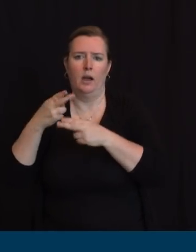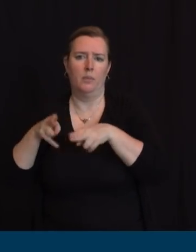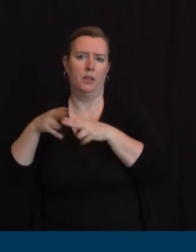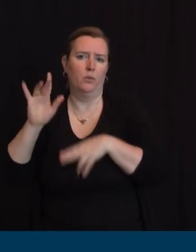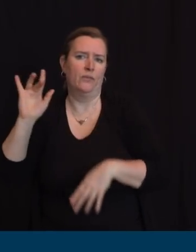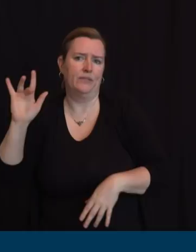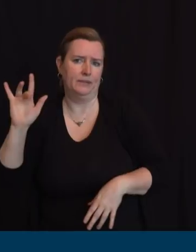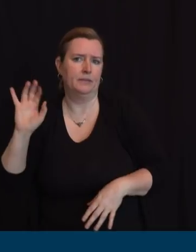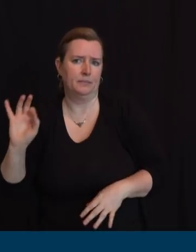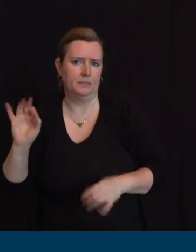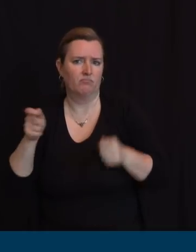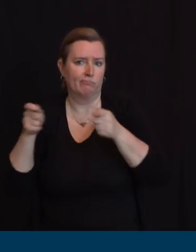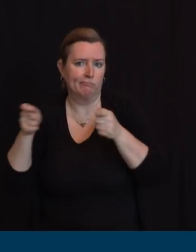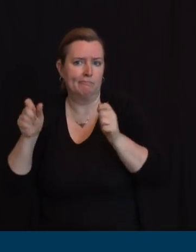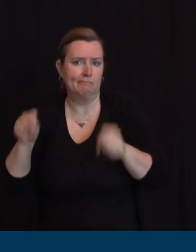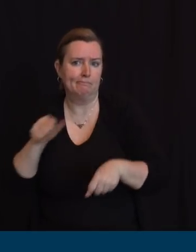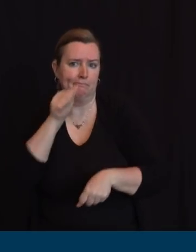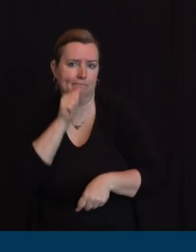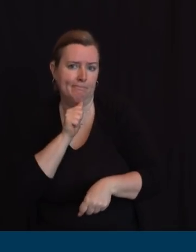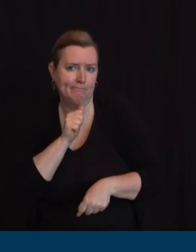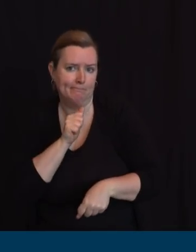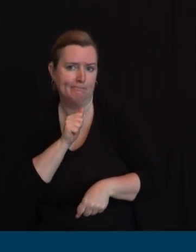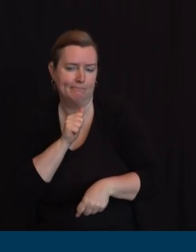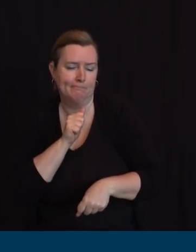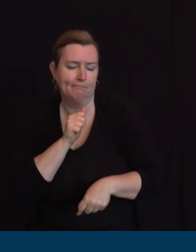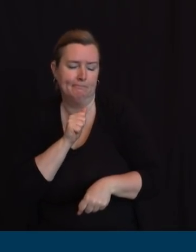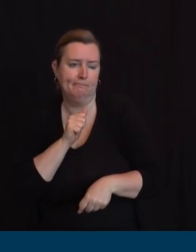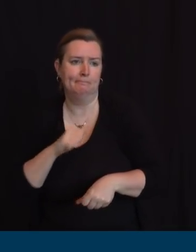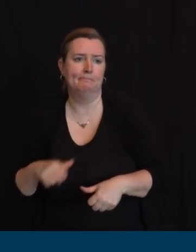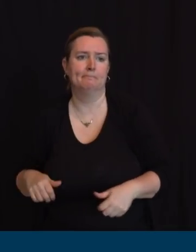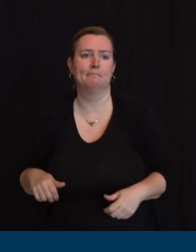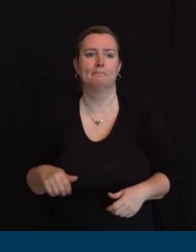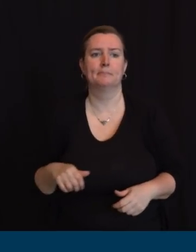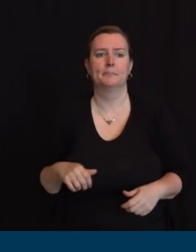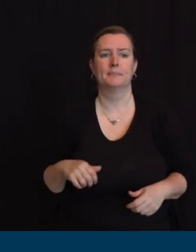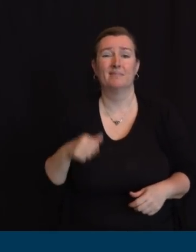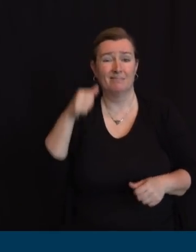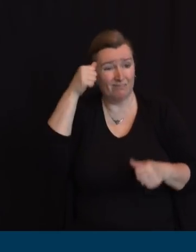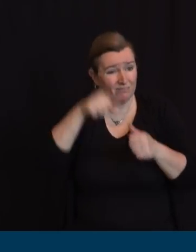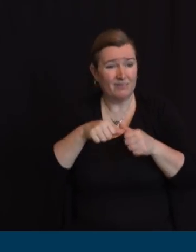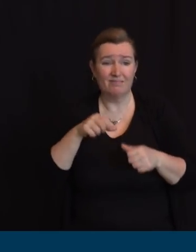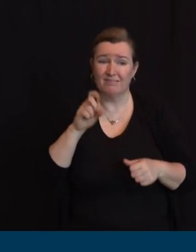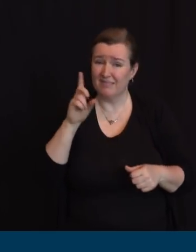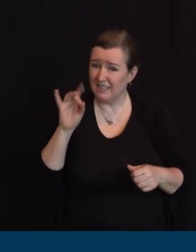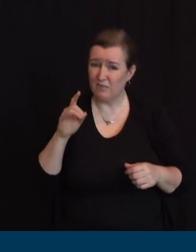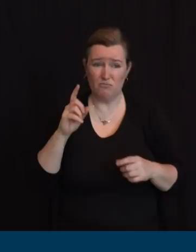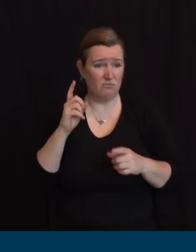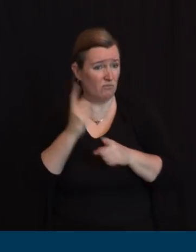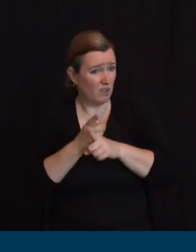we done nothing, that comes at us fast and hard and is really high and we can't handle it.